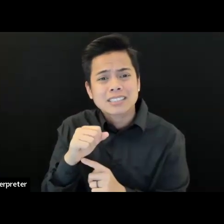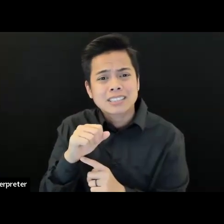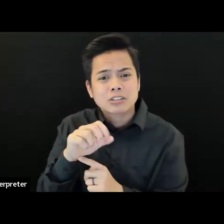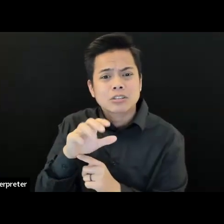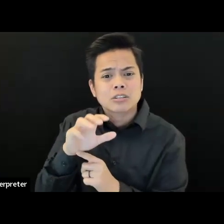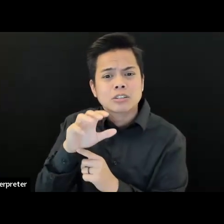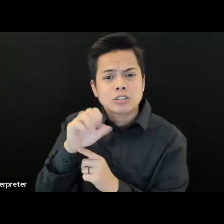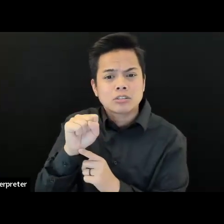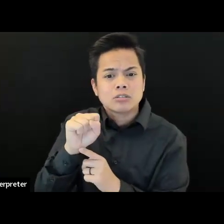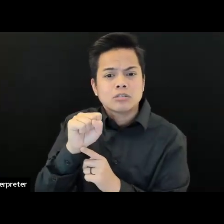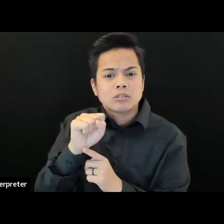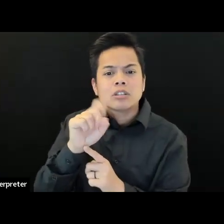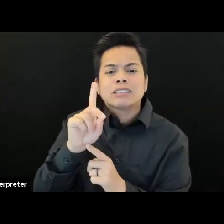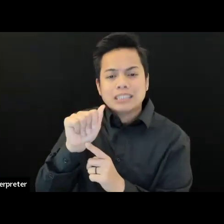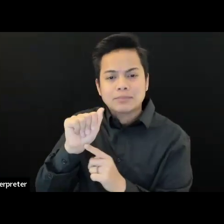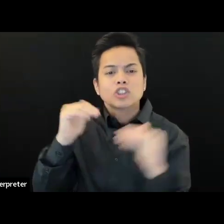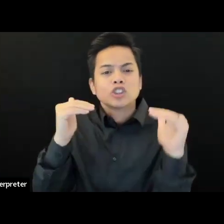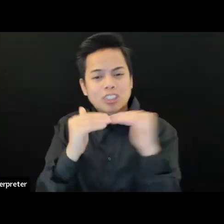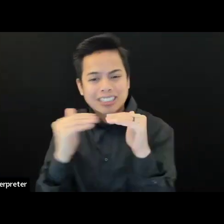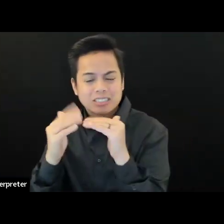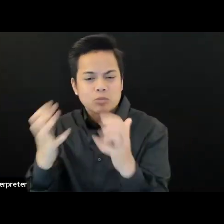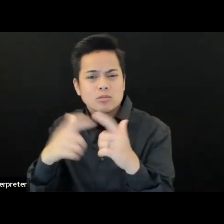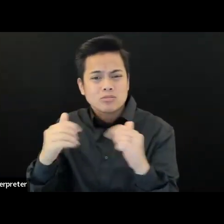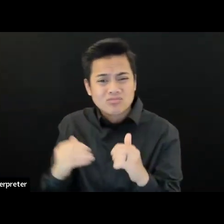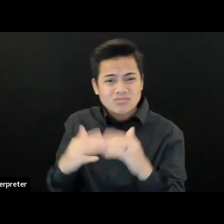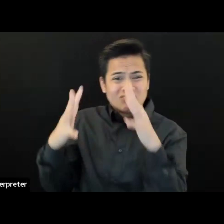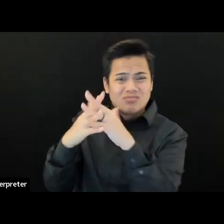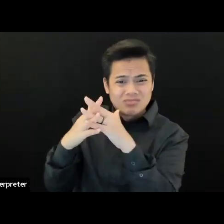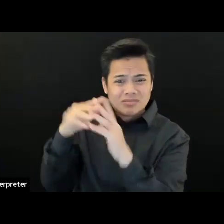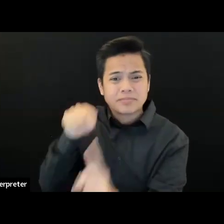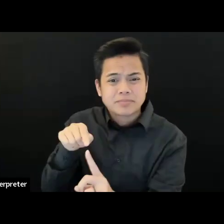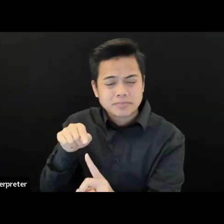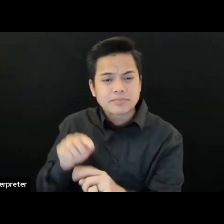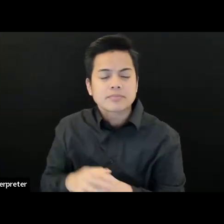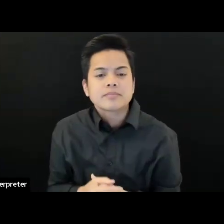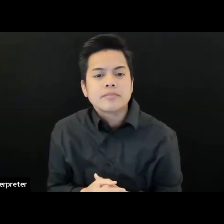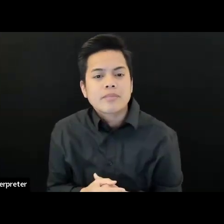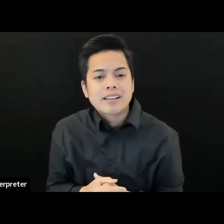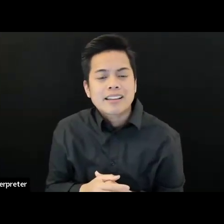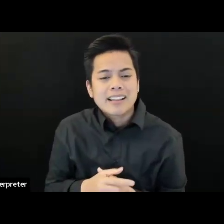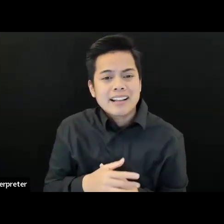like disability and drag, access happy hour, and much, much more.